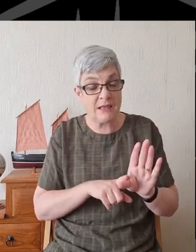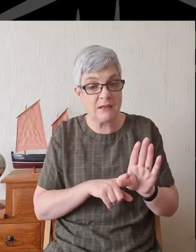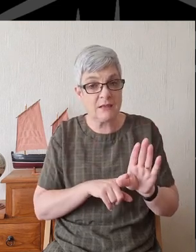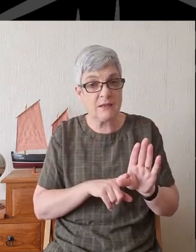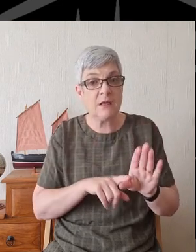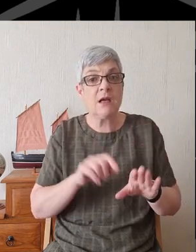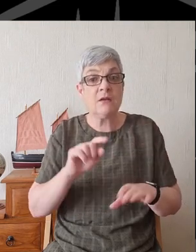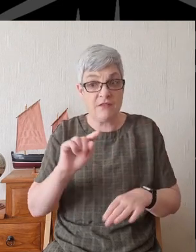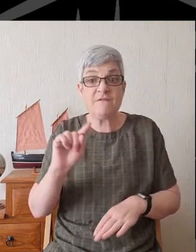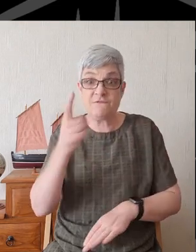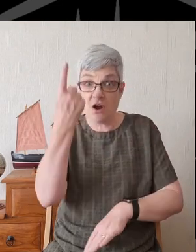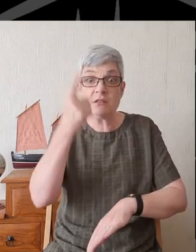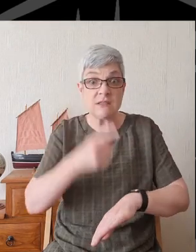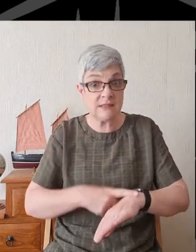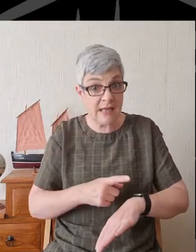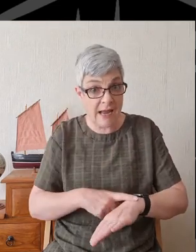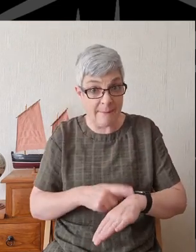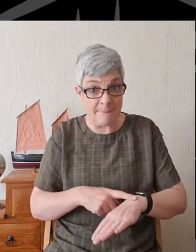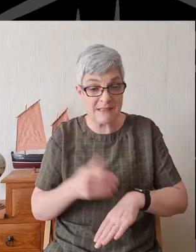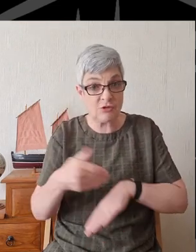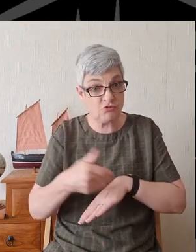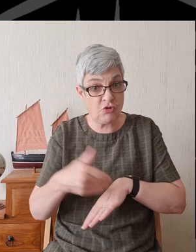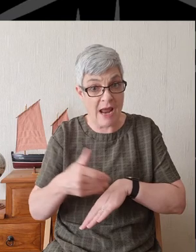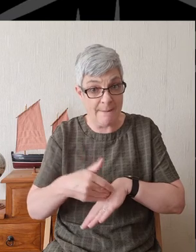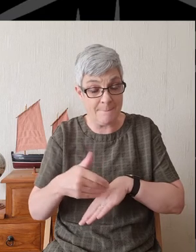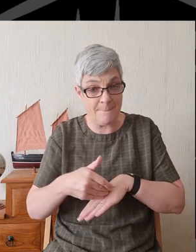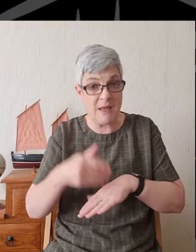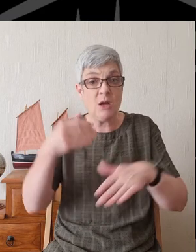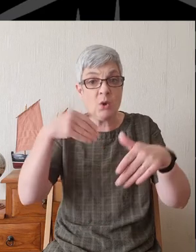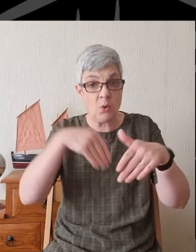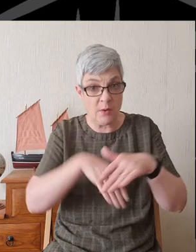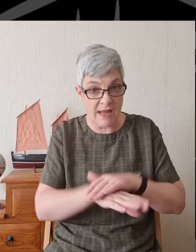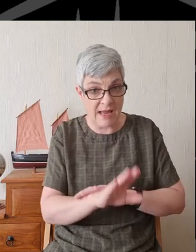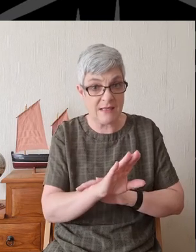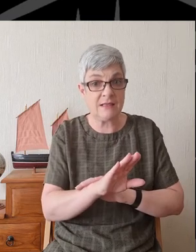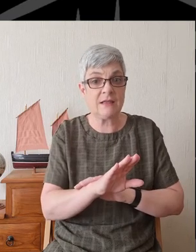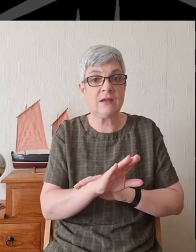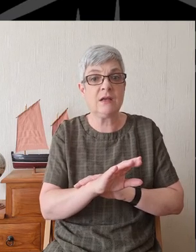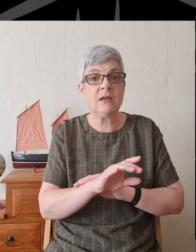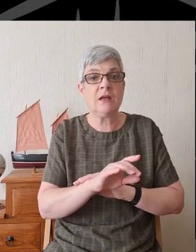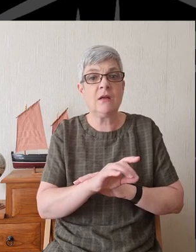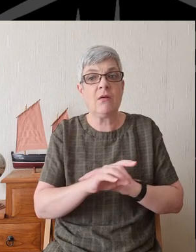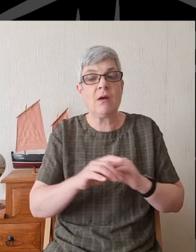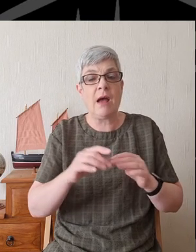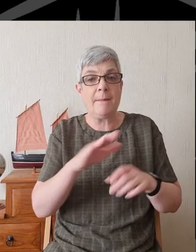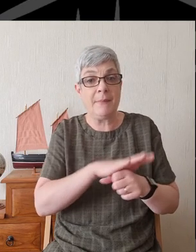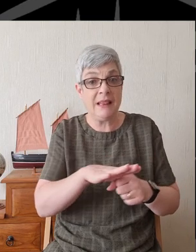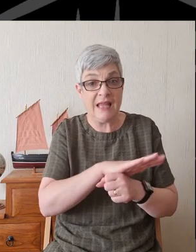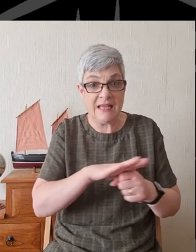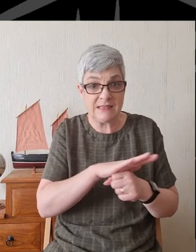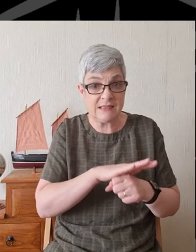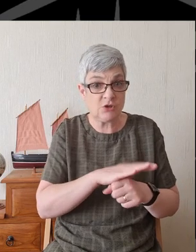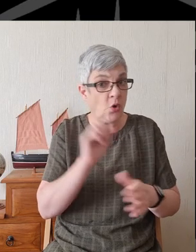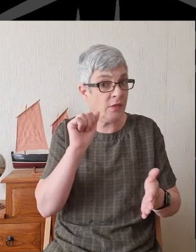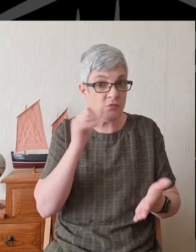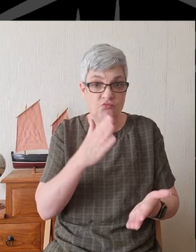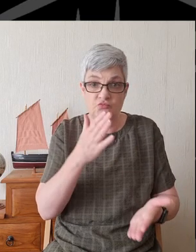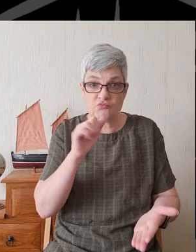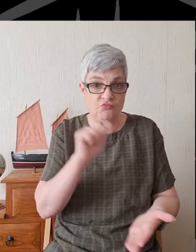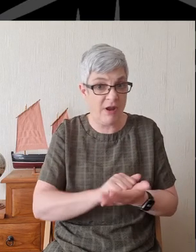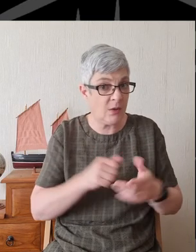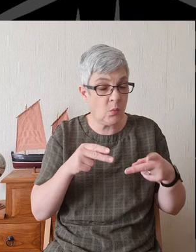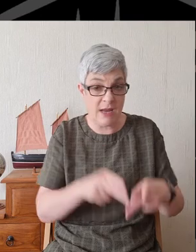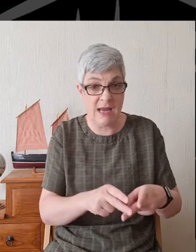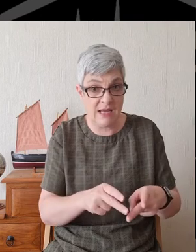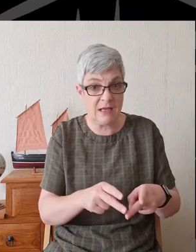Make it a criminal offence To enter the country By an irregular route This, despite